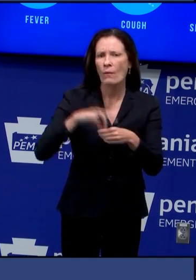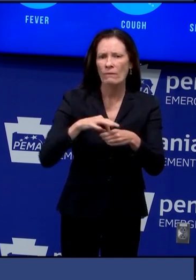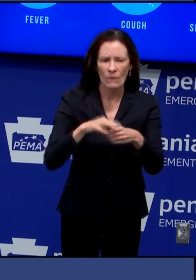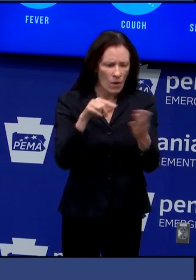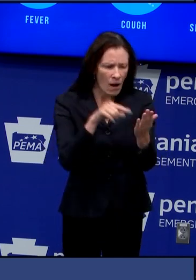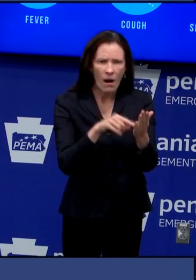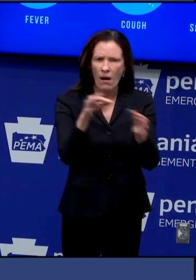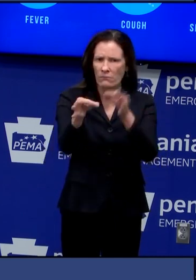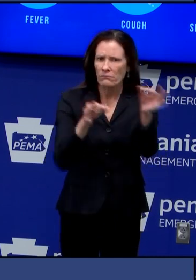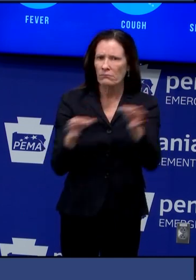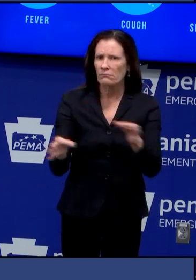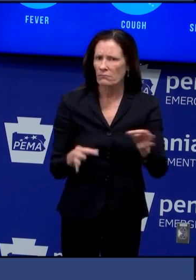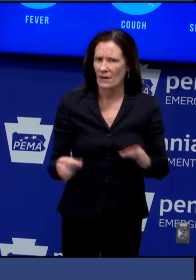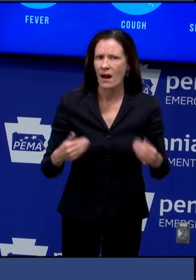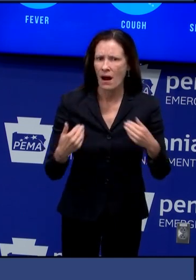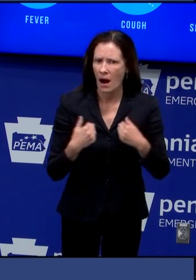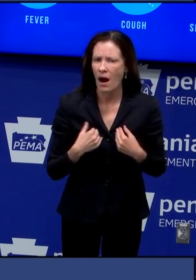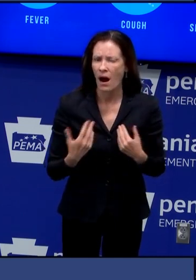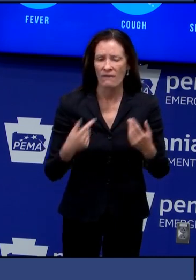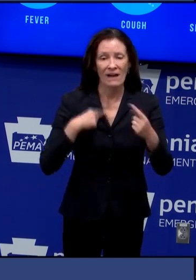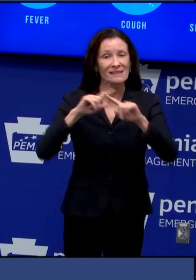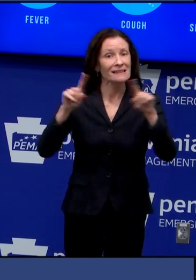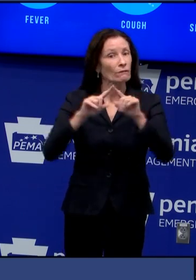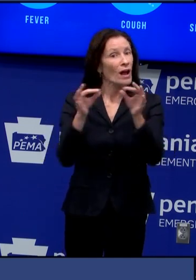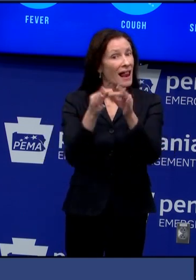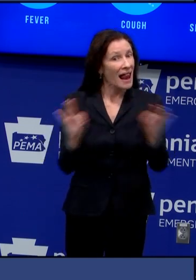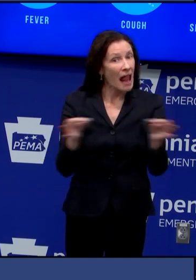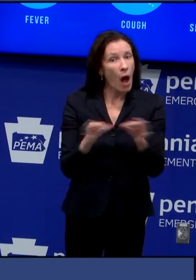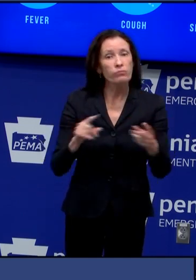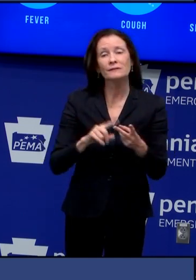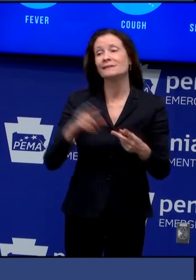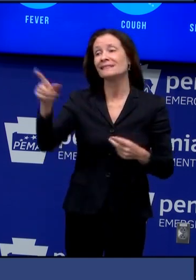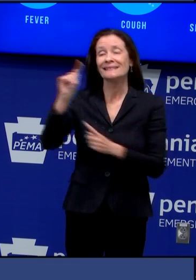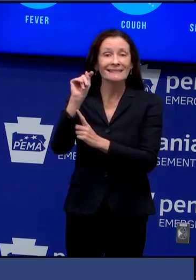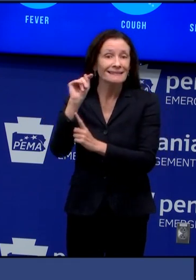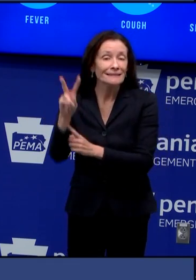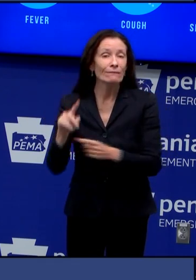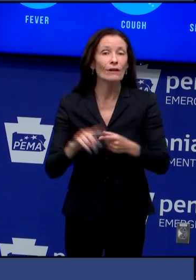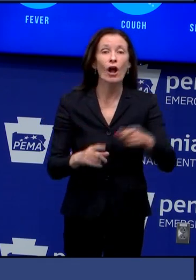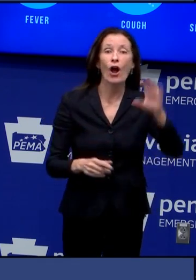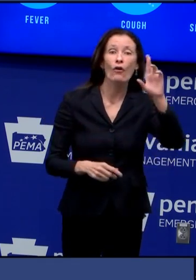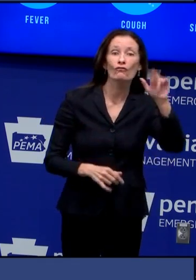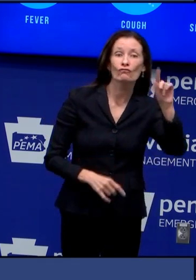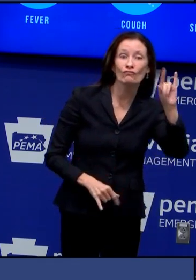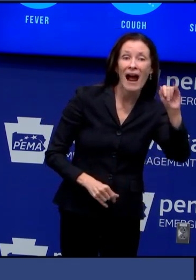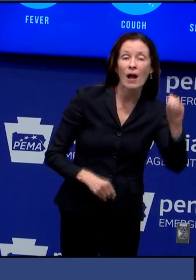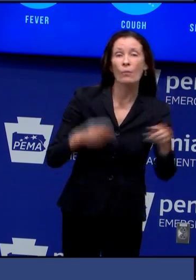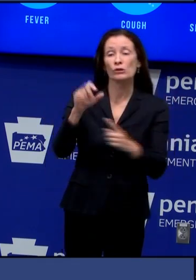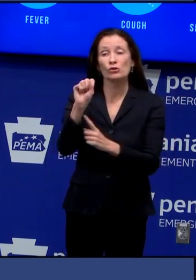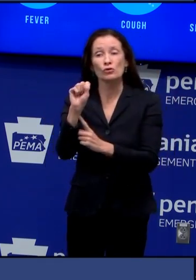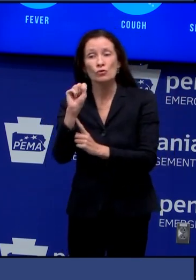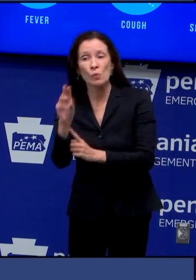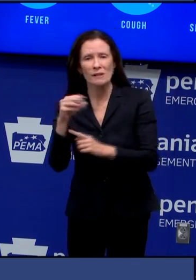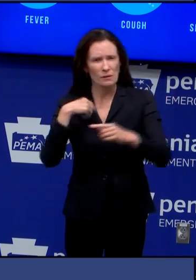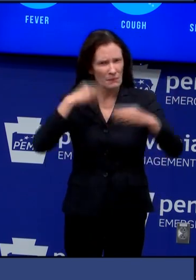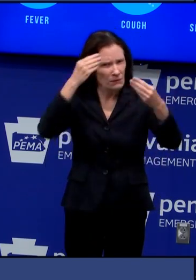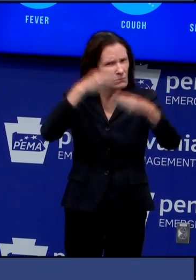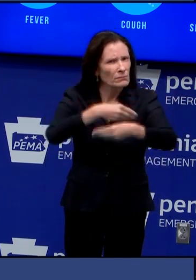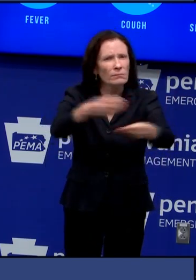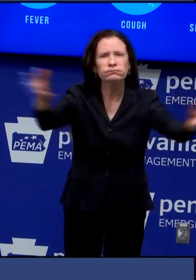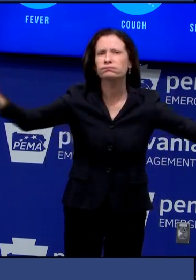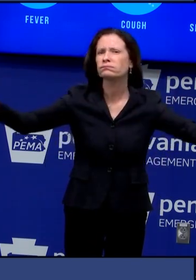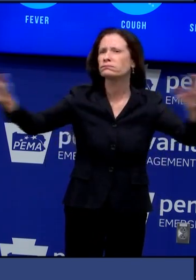including radio television and multiple digital platforms including social channels streaming services